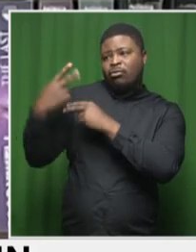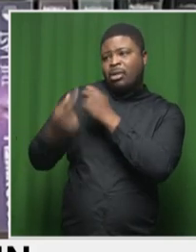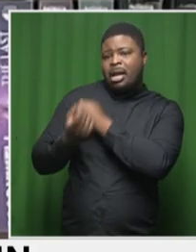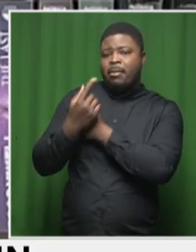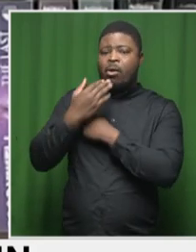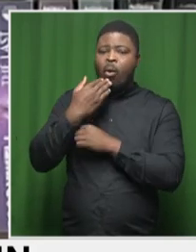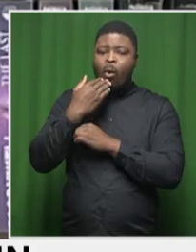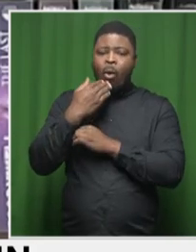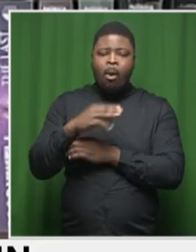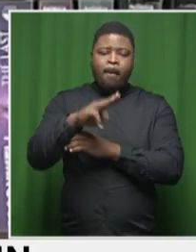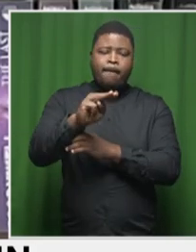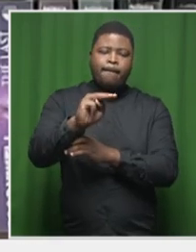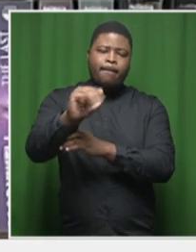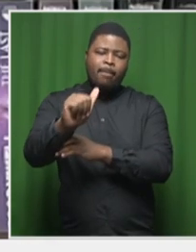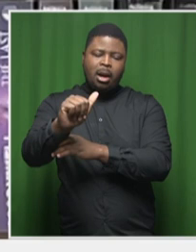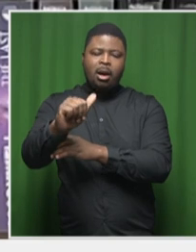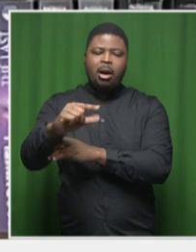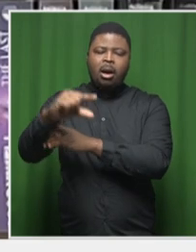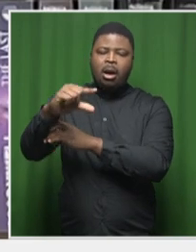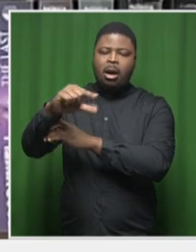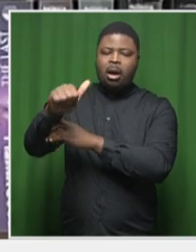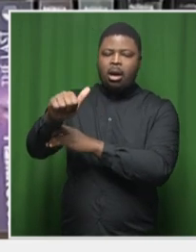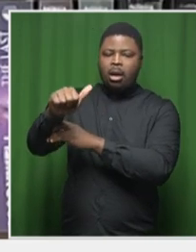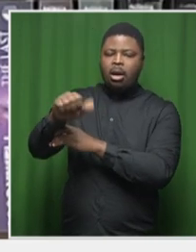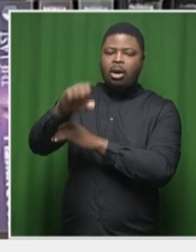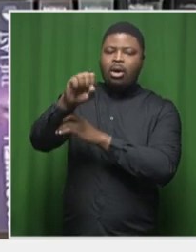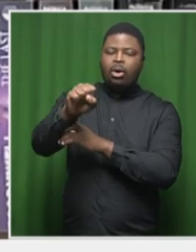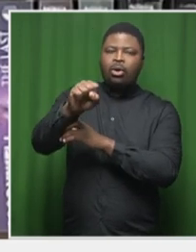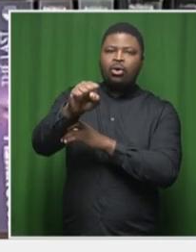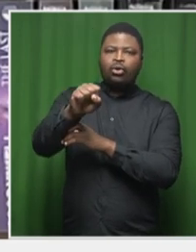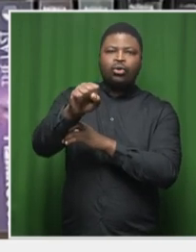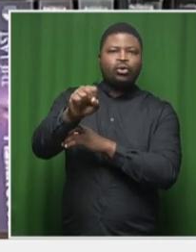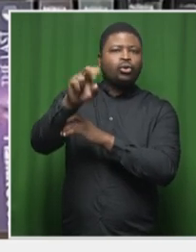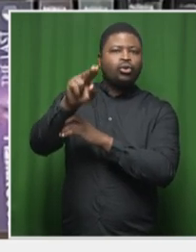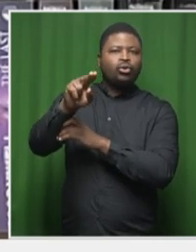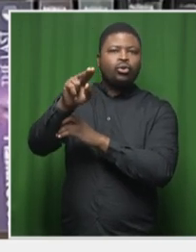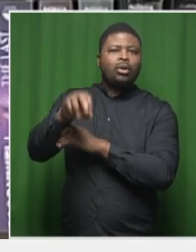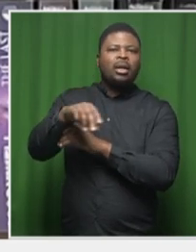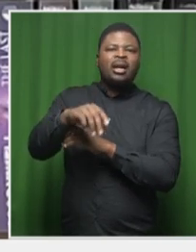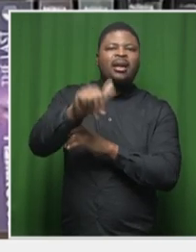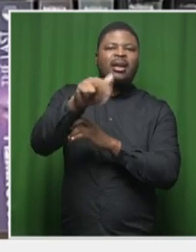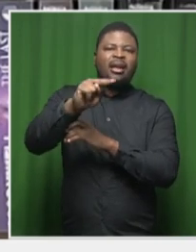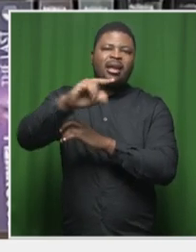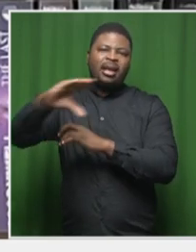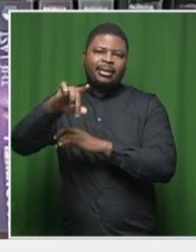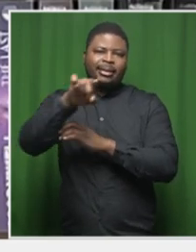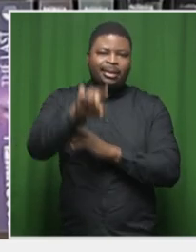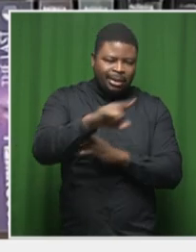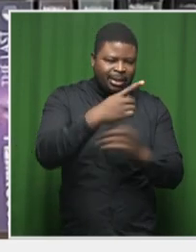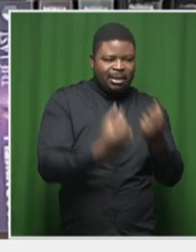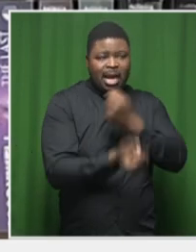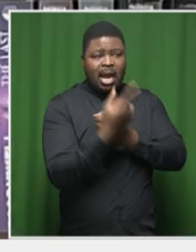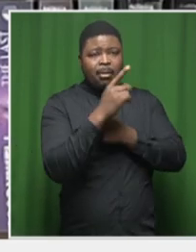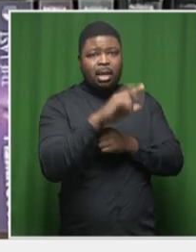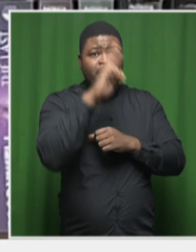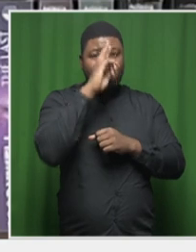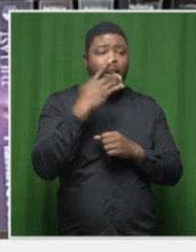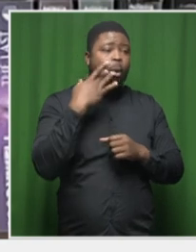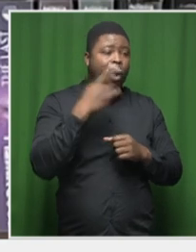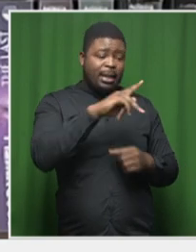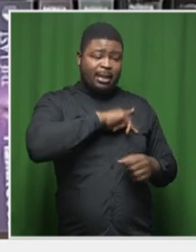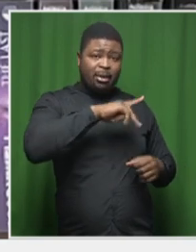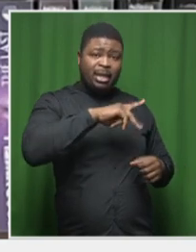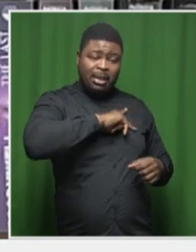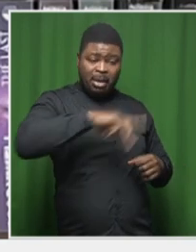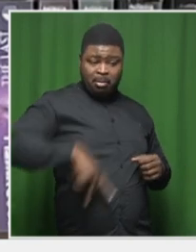Khashule and the factionalism that came with his tenure in the free state and the effect